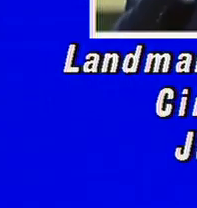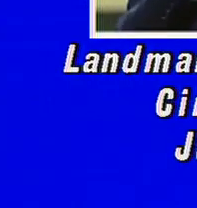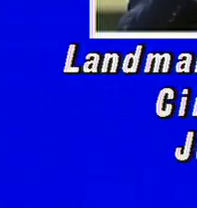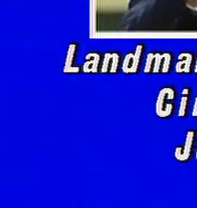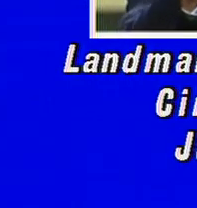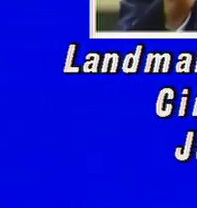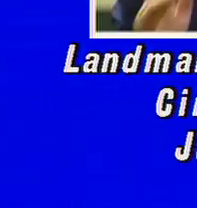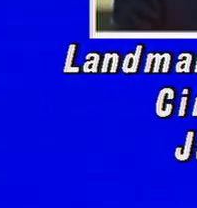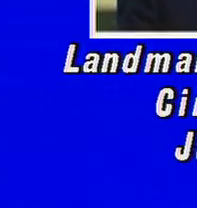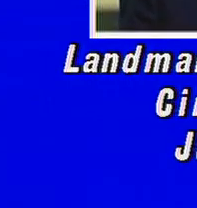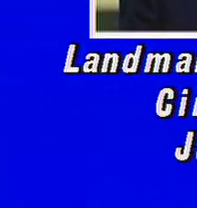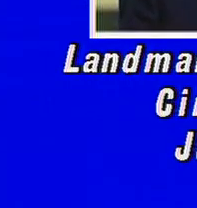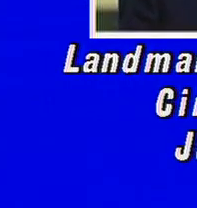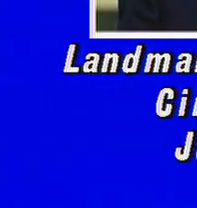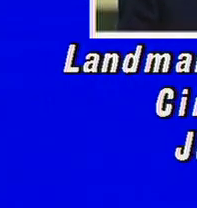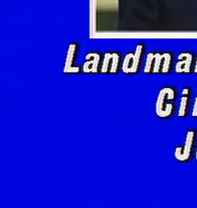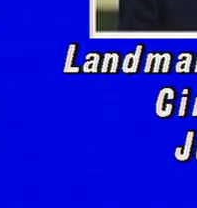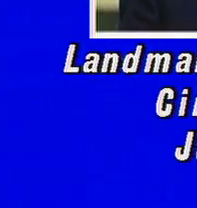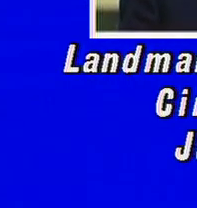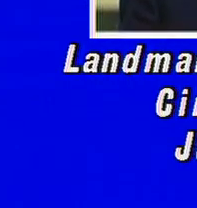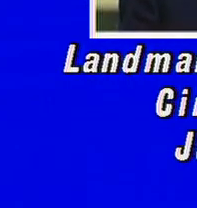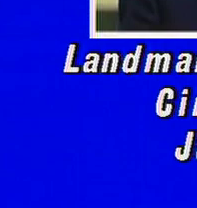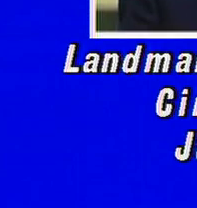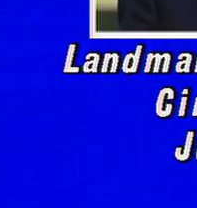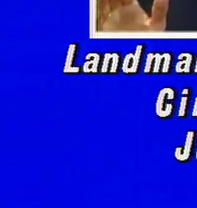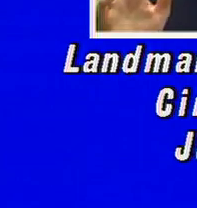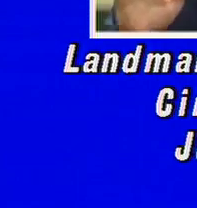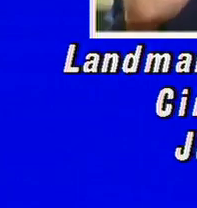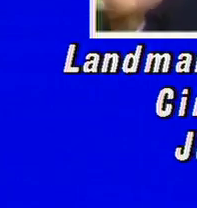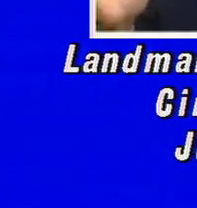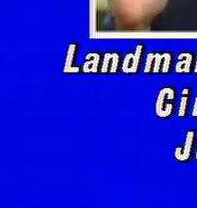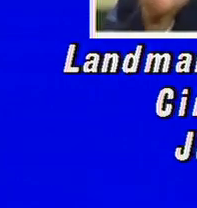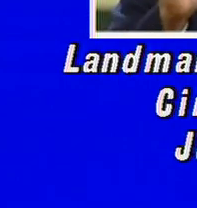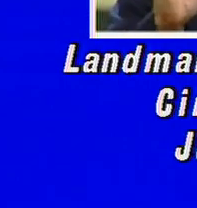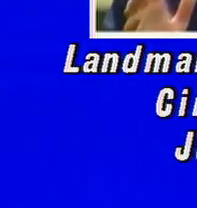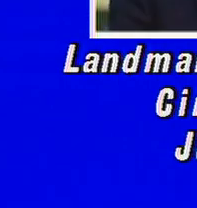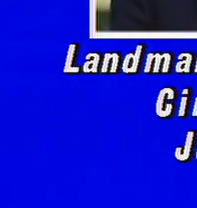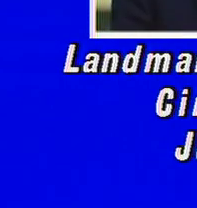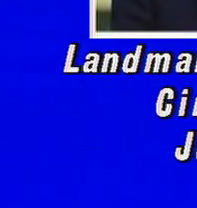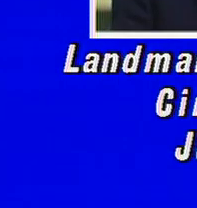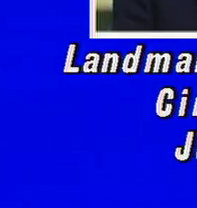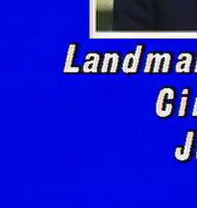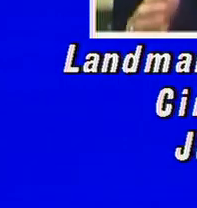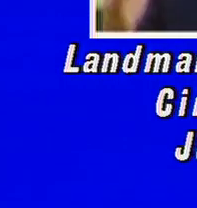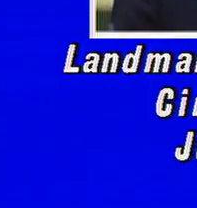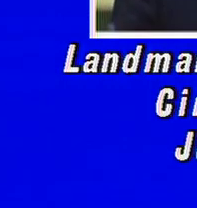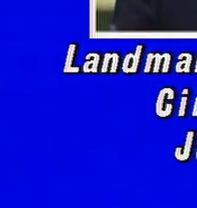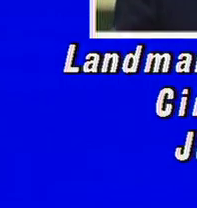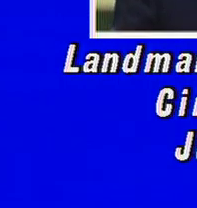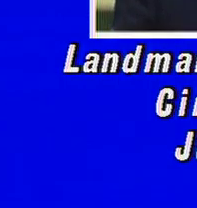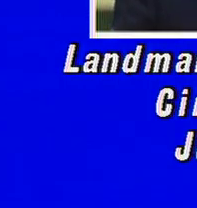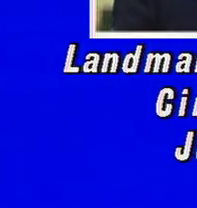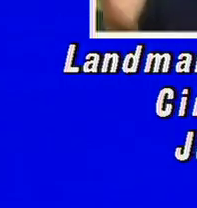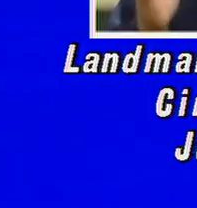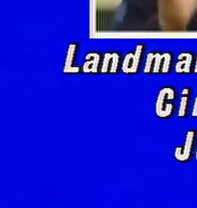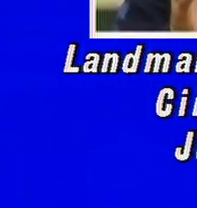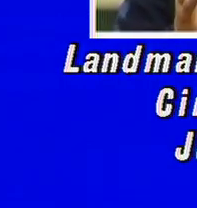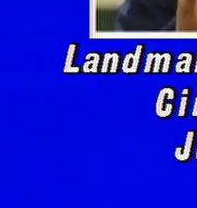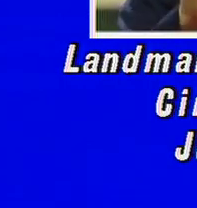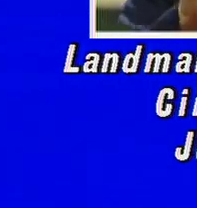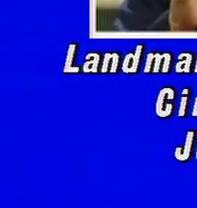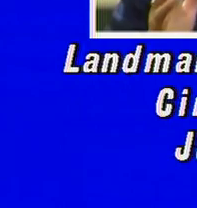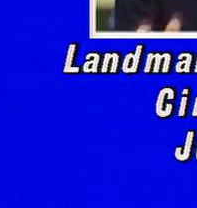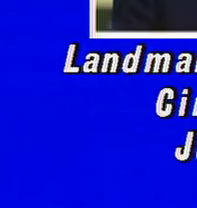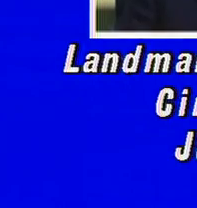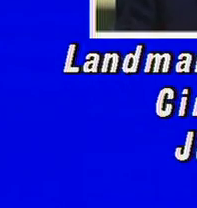7 Will present the rebirth of America In music and in messages Outdoors Lots of room Come If you live in 500 miles of Cincinnati Come and be